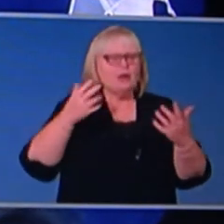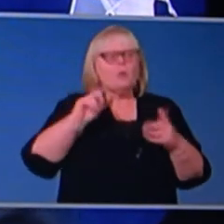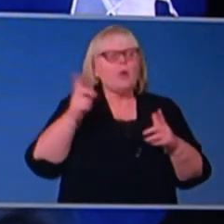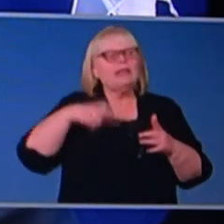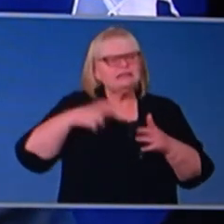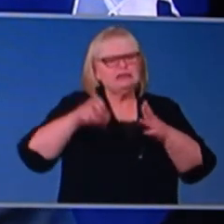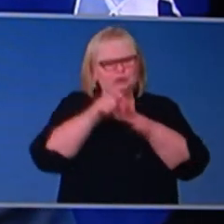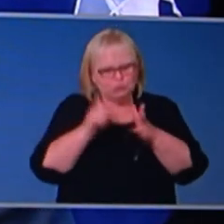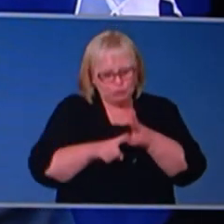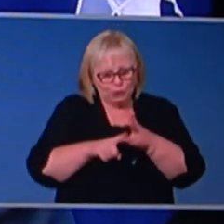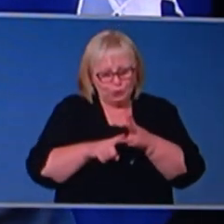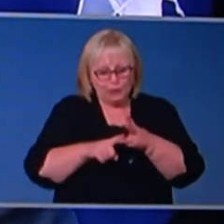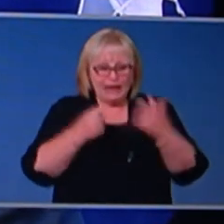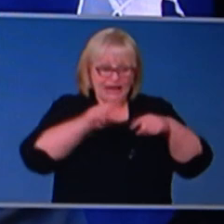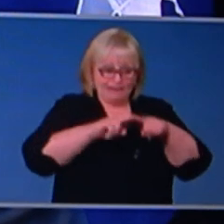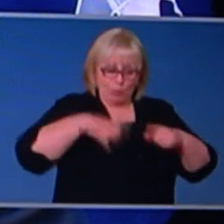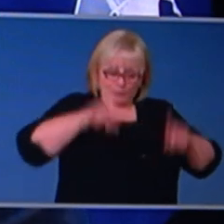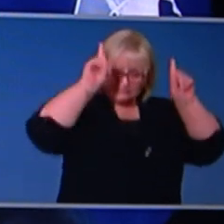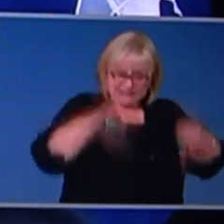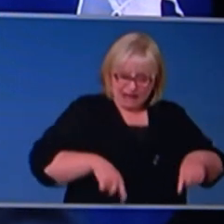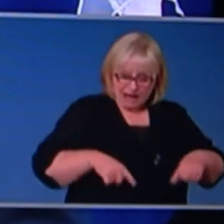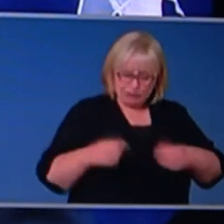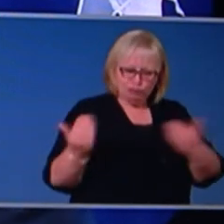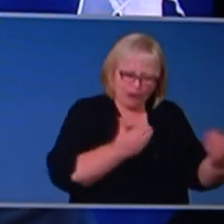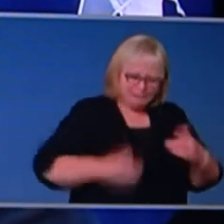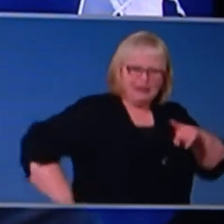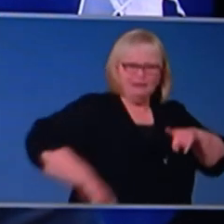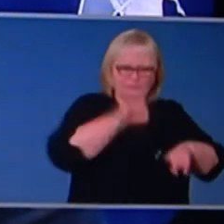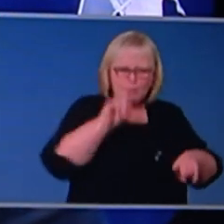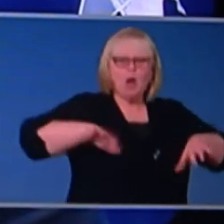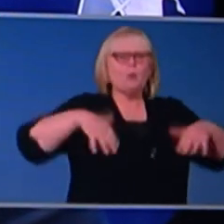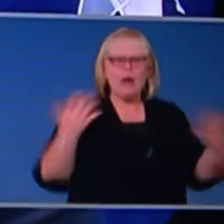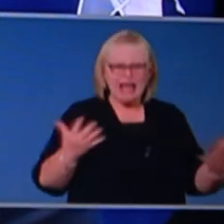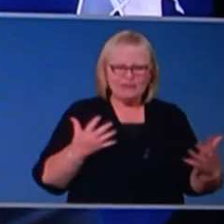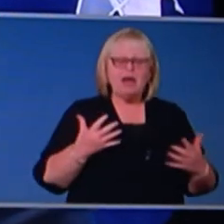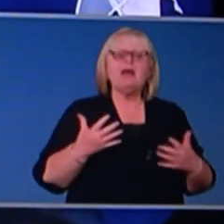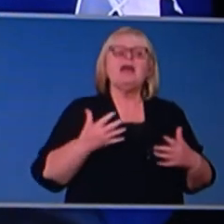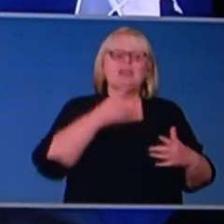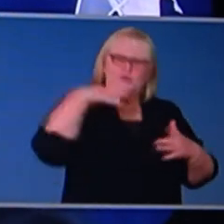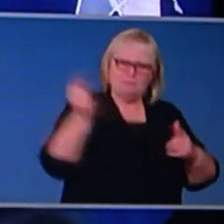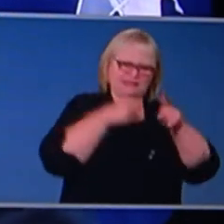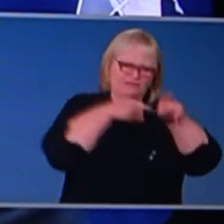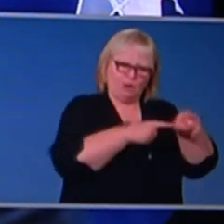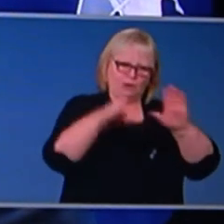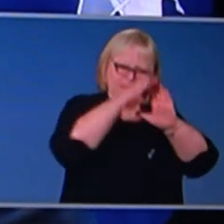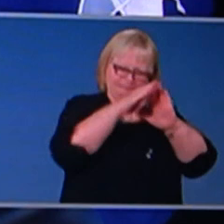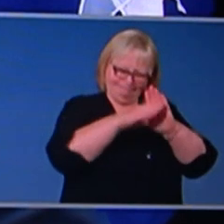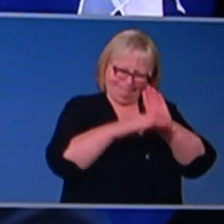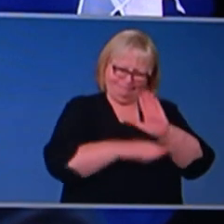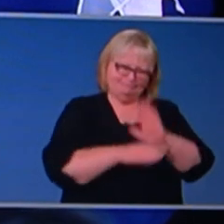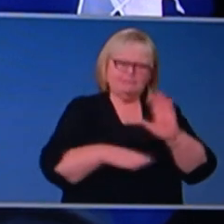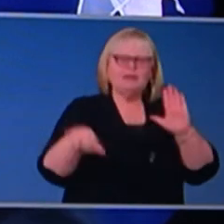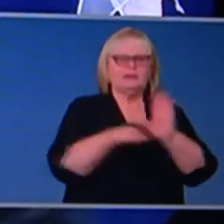proposals being put forward by those codes. but ultimately those decisions will be made in those states, but at least they'll be doing so on the basis